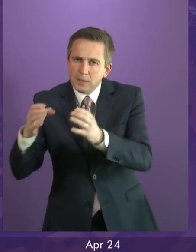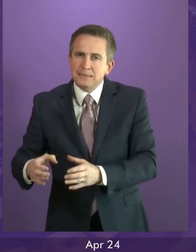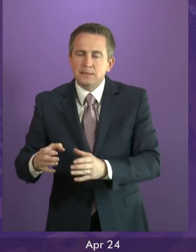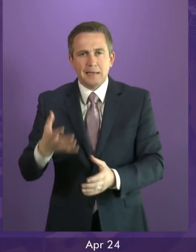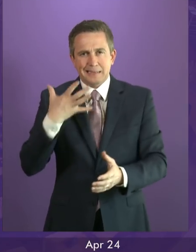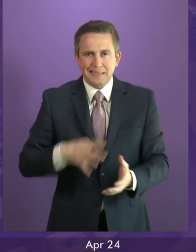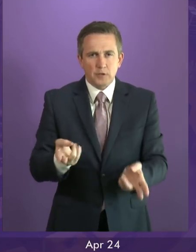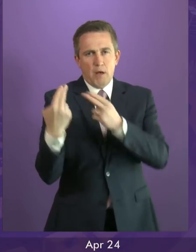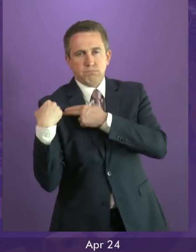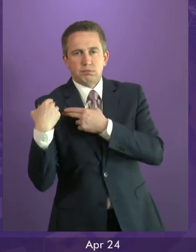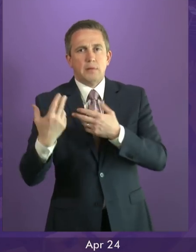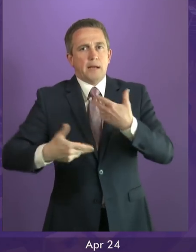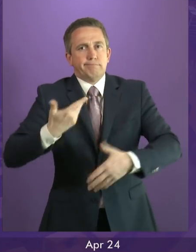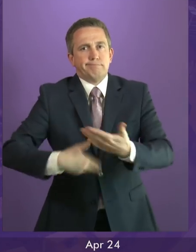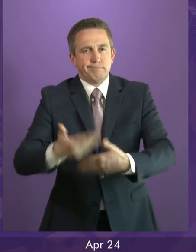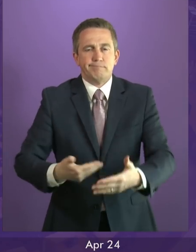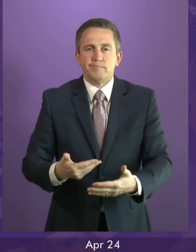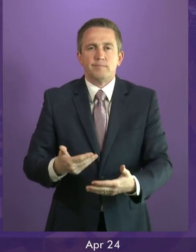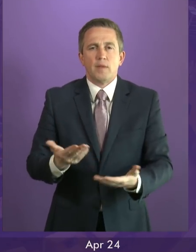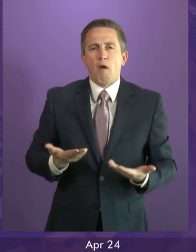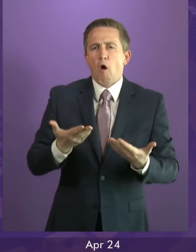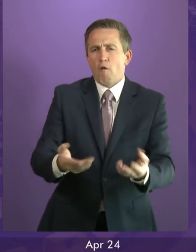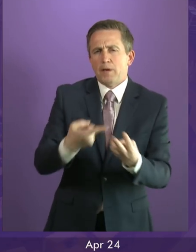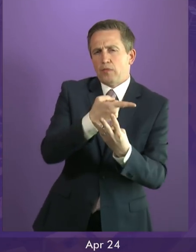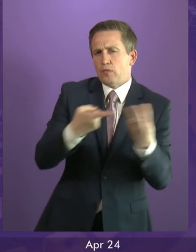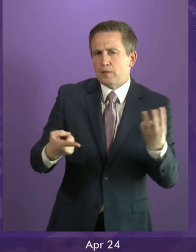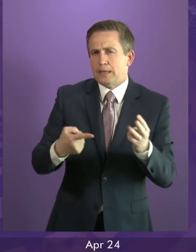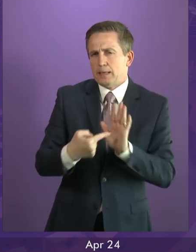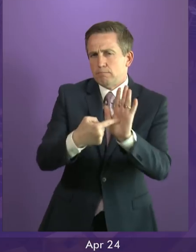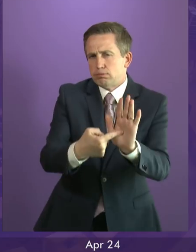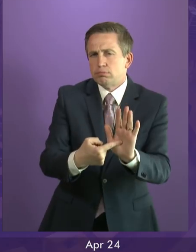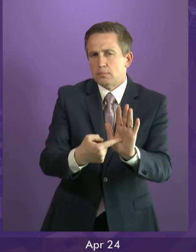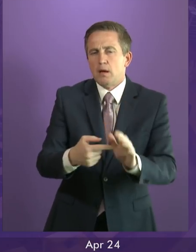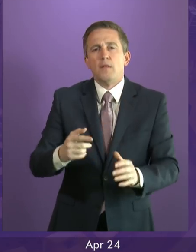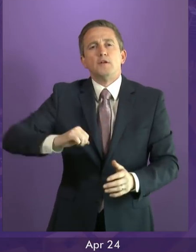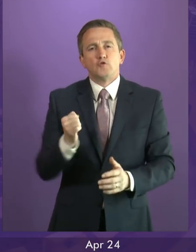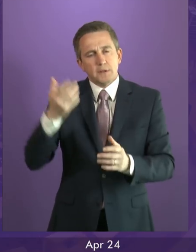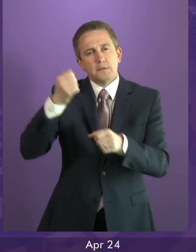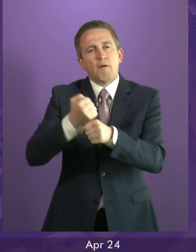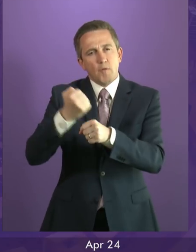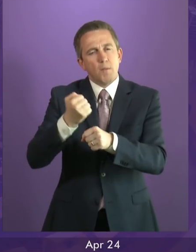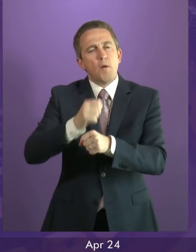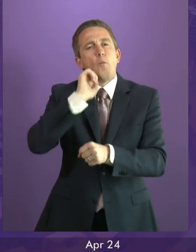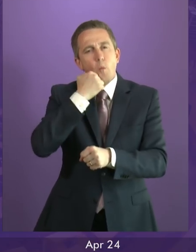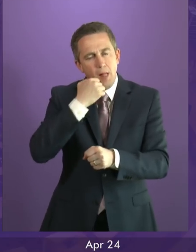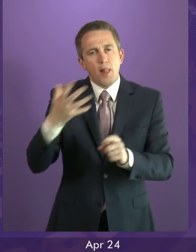charge. There are therefore three specific steps that the Scottish Government intends to take now. Firstly, can